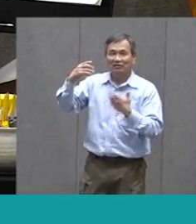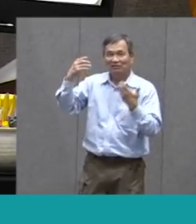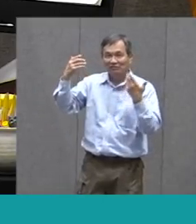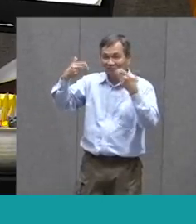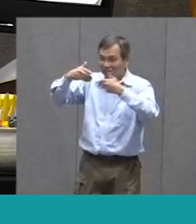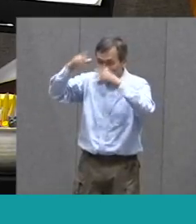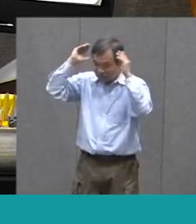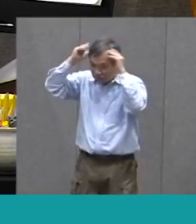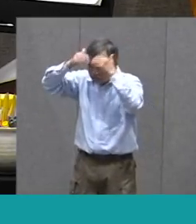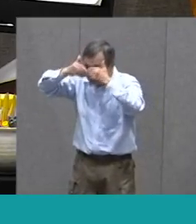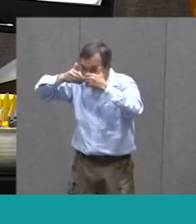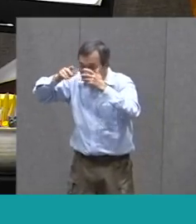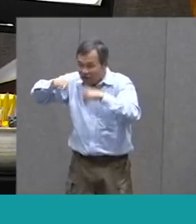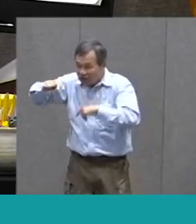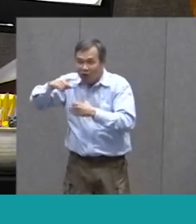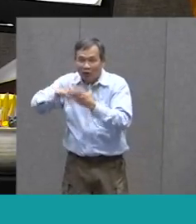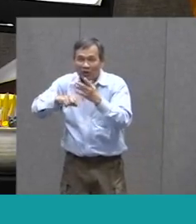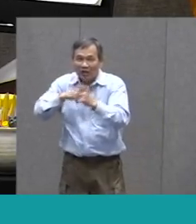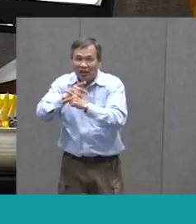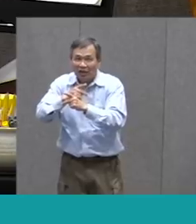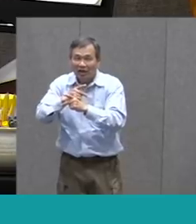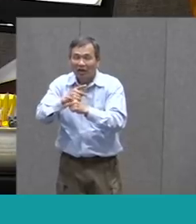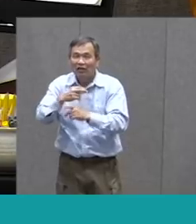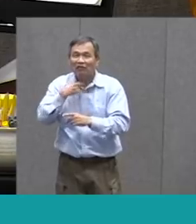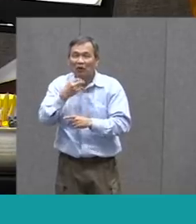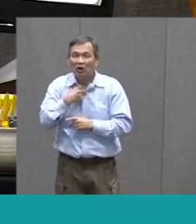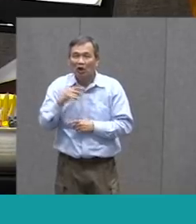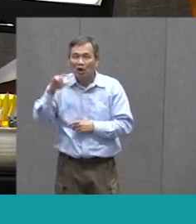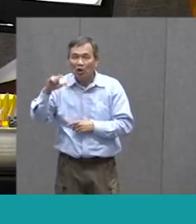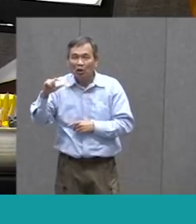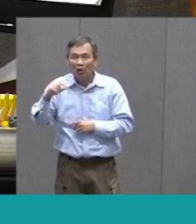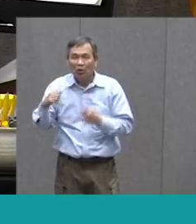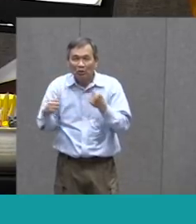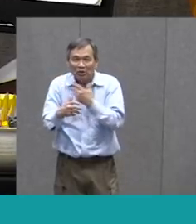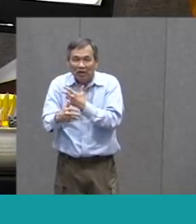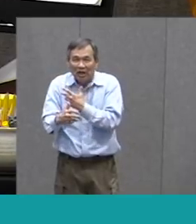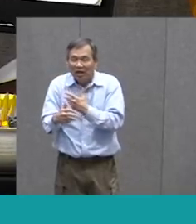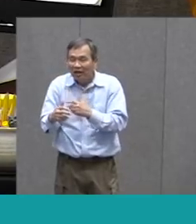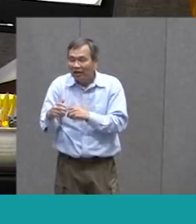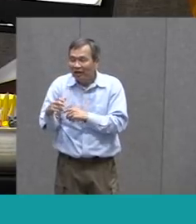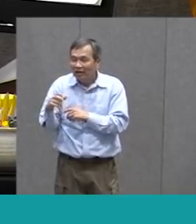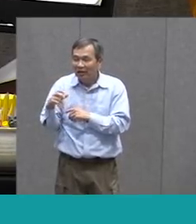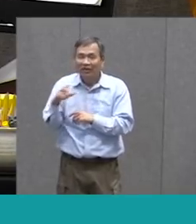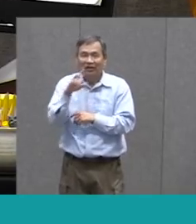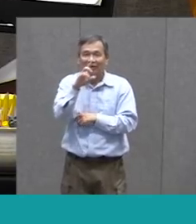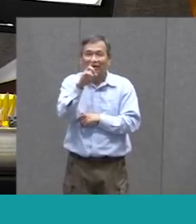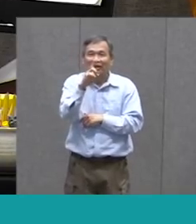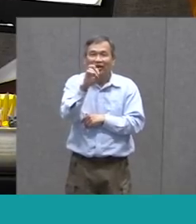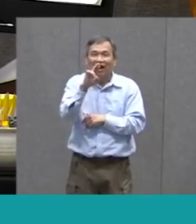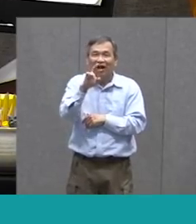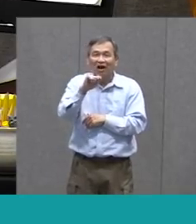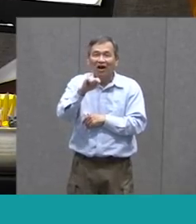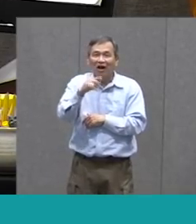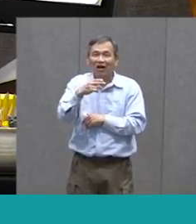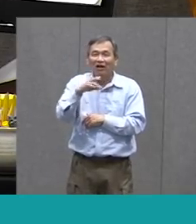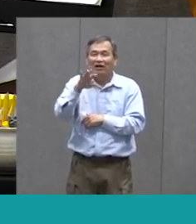Voice Does He Have Kind Of A Grand Voice And He's Kind Of Scary Like And Darth Vader Has The